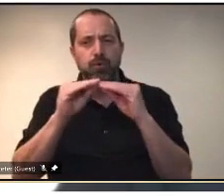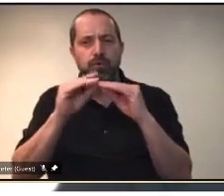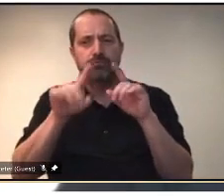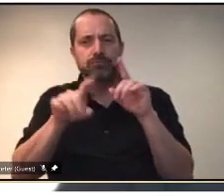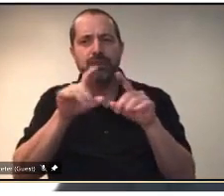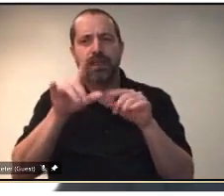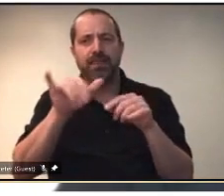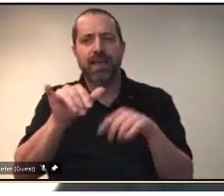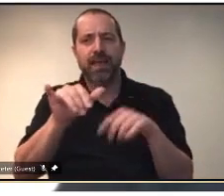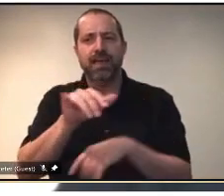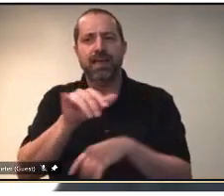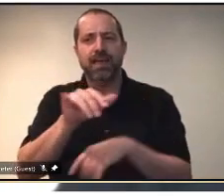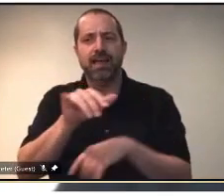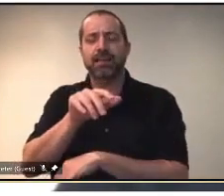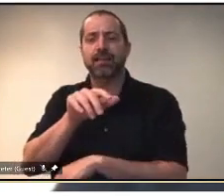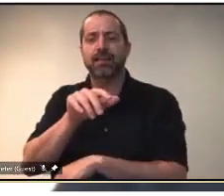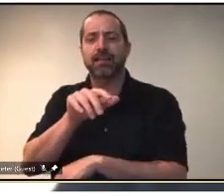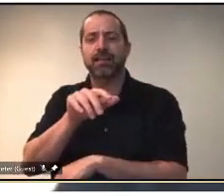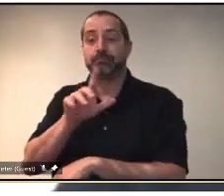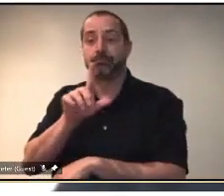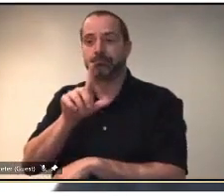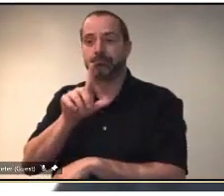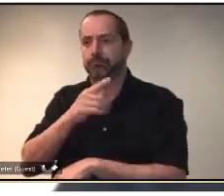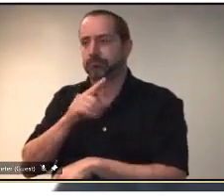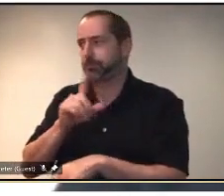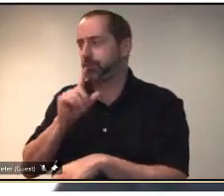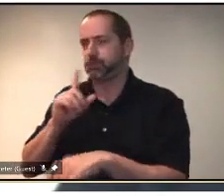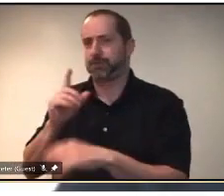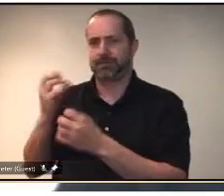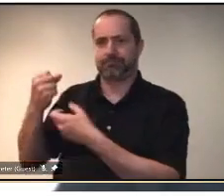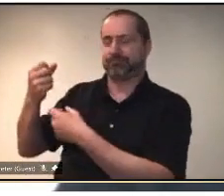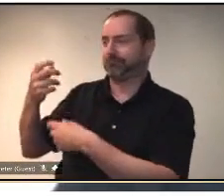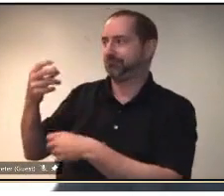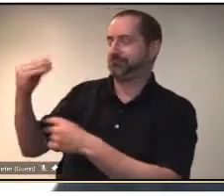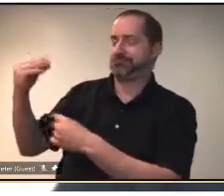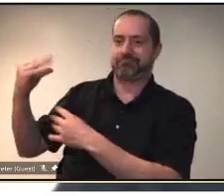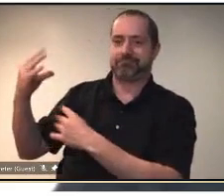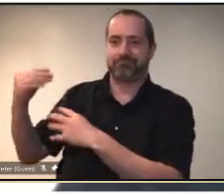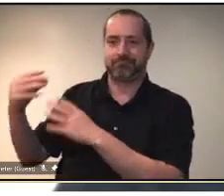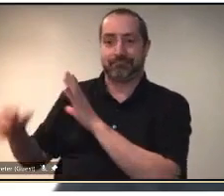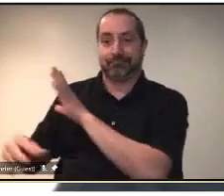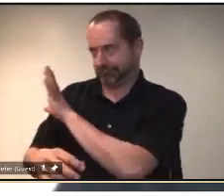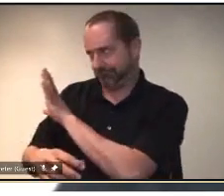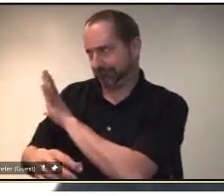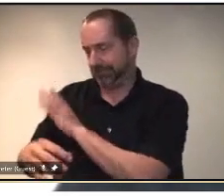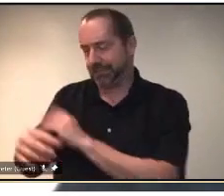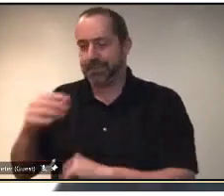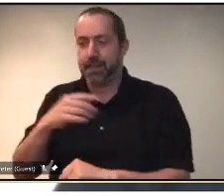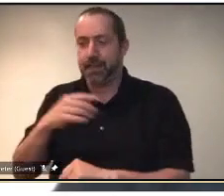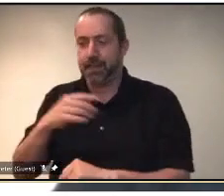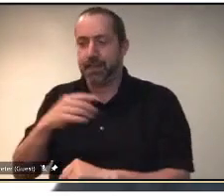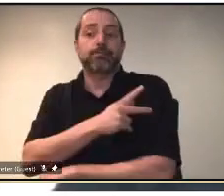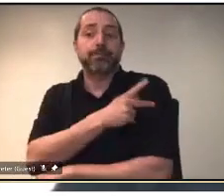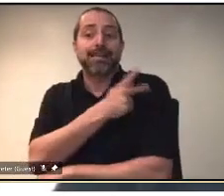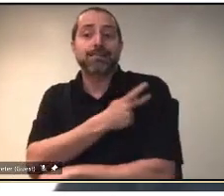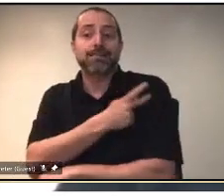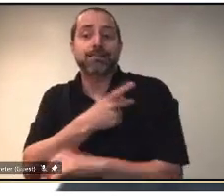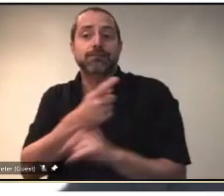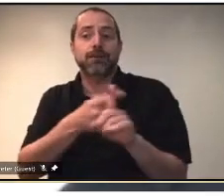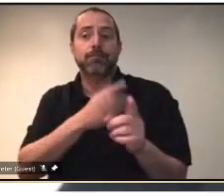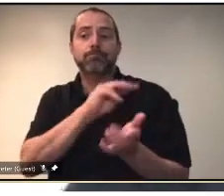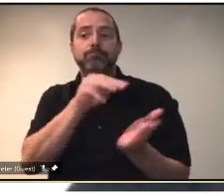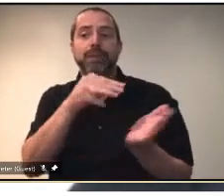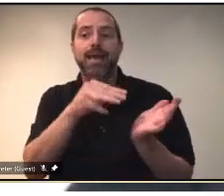uh pardon me uh with the patients that we've been taking in from Manitoba um I'd like to know uh